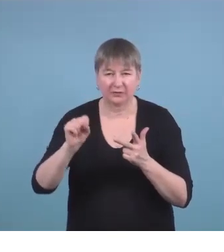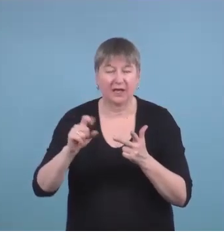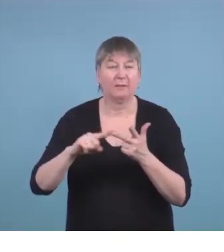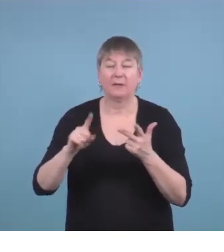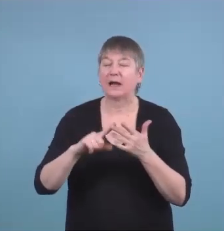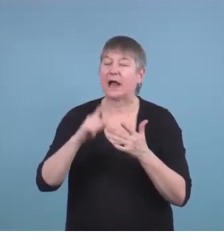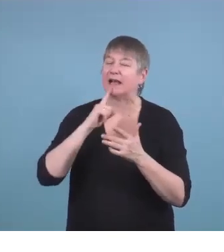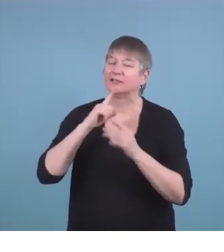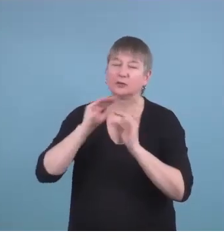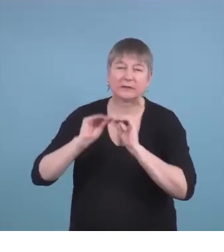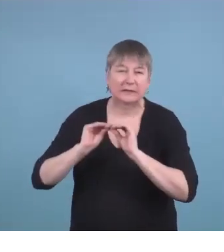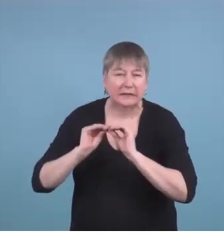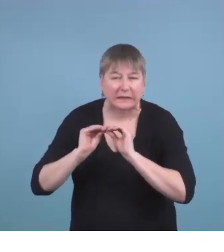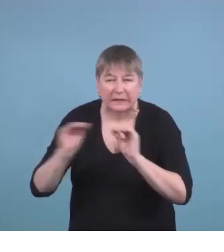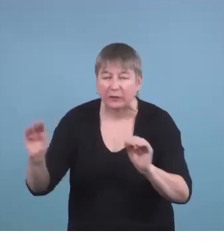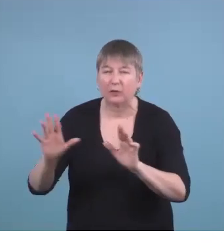the humor